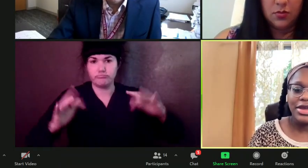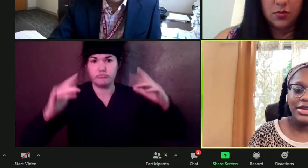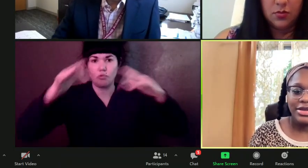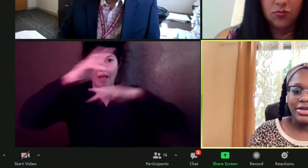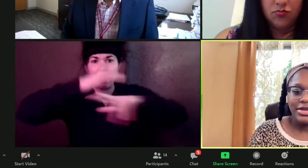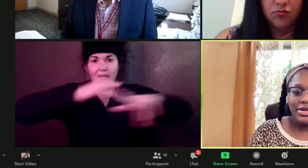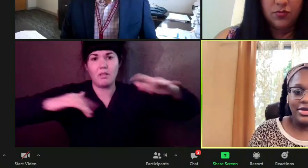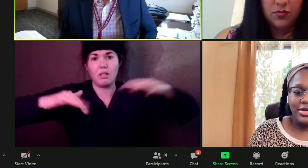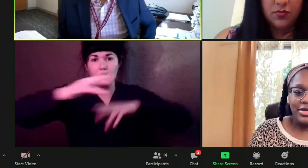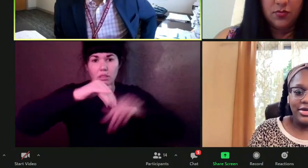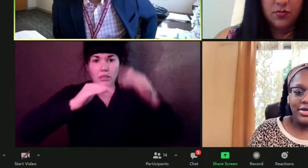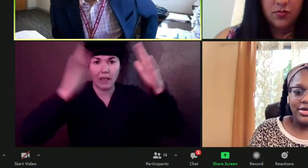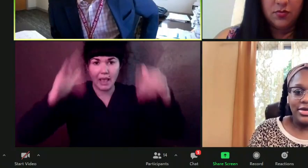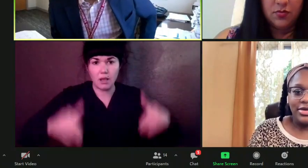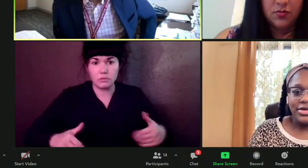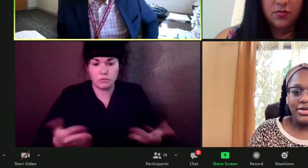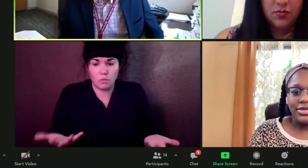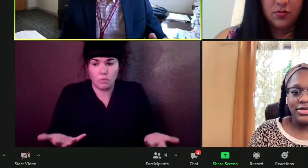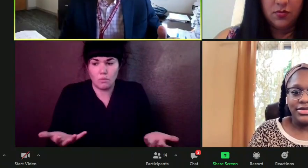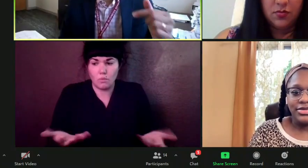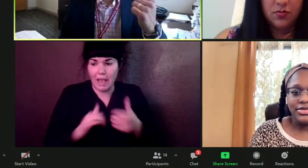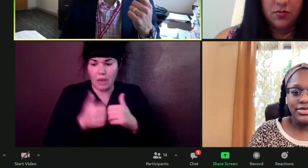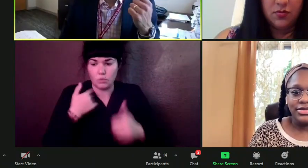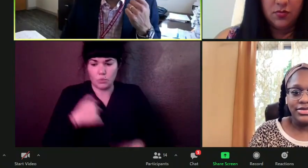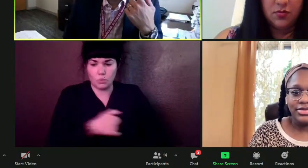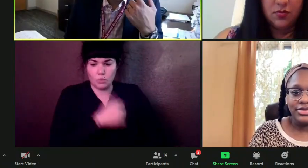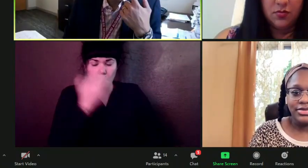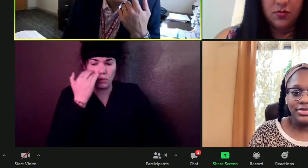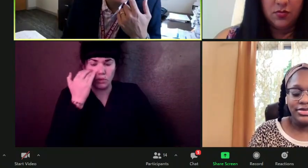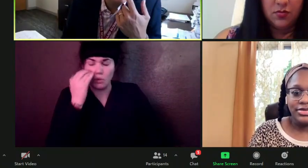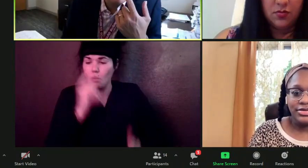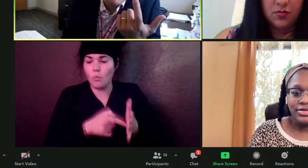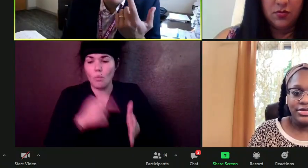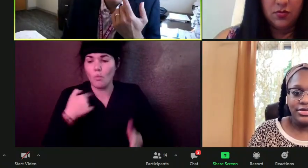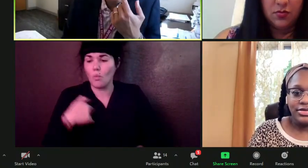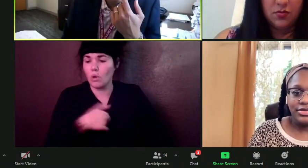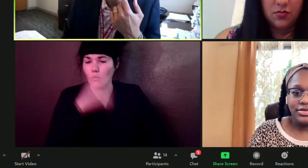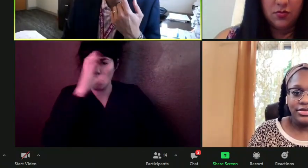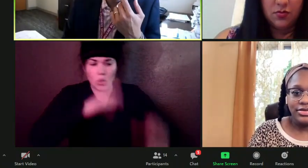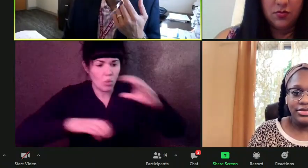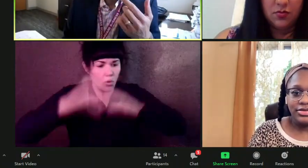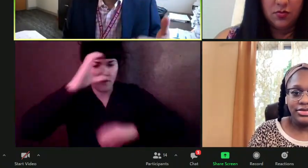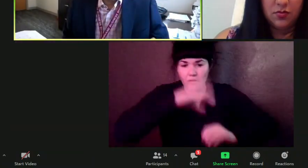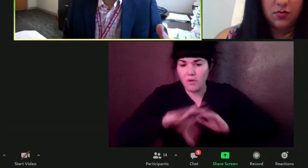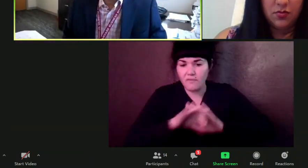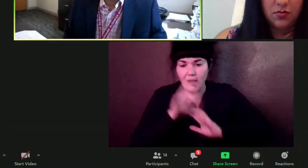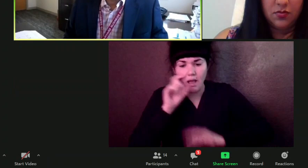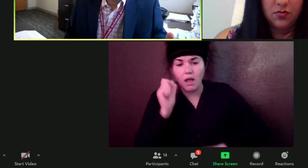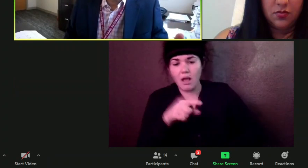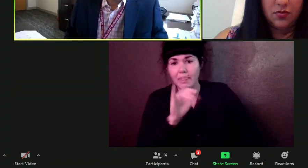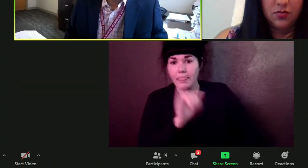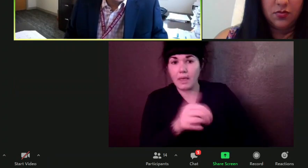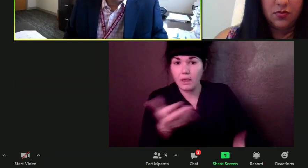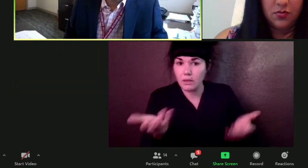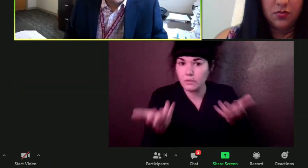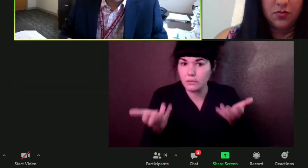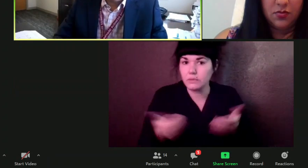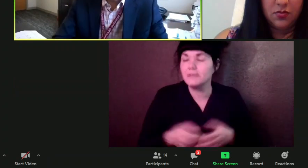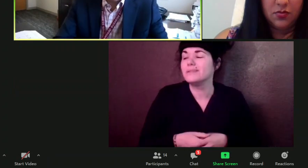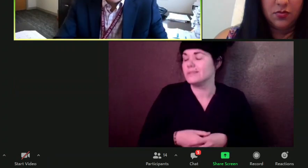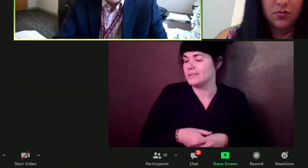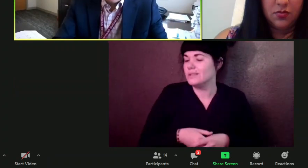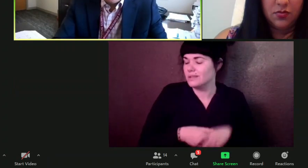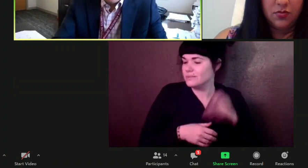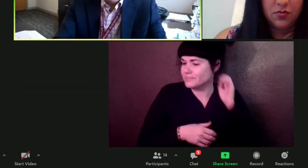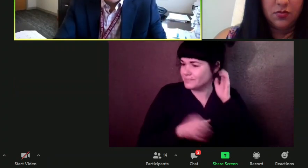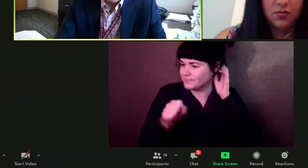about that? Yeah, unfortunately, because you can't always see it and you can't smell it. Um, it takes somebody who has one of